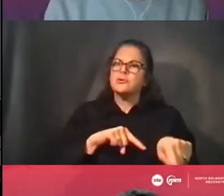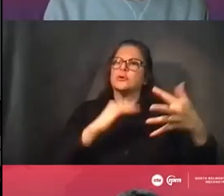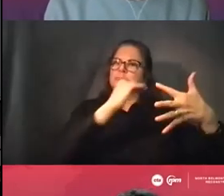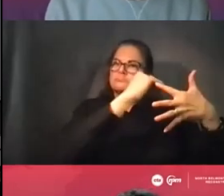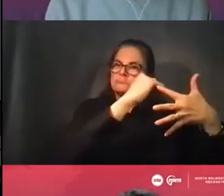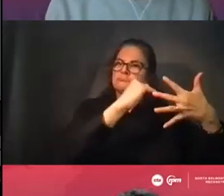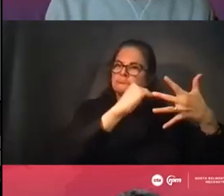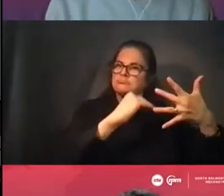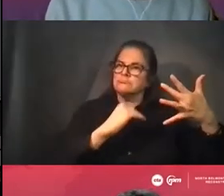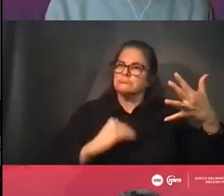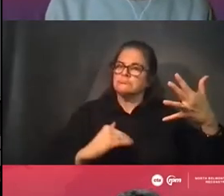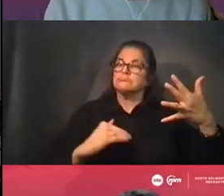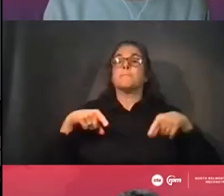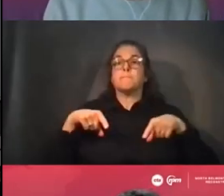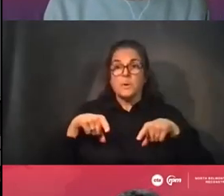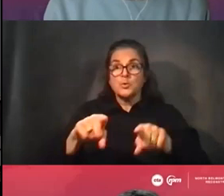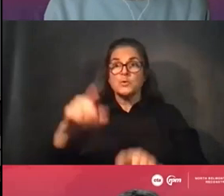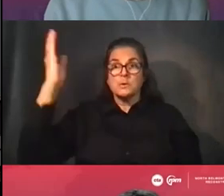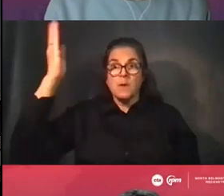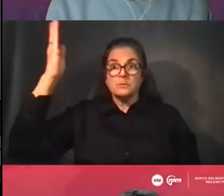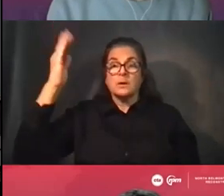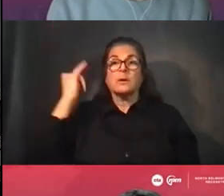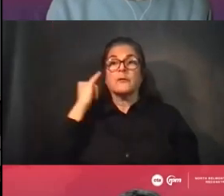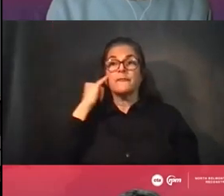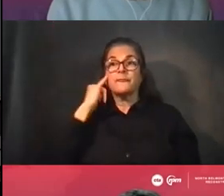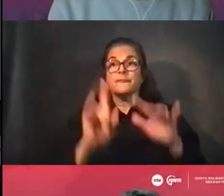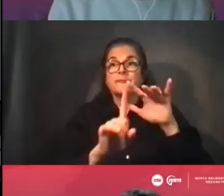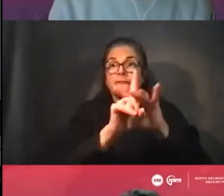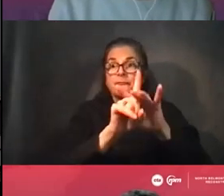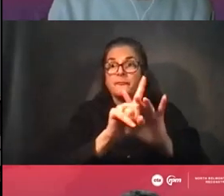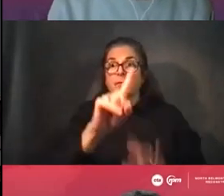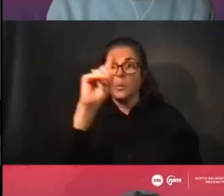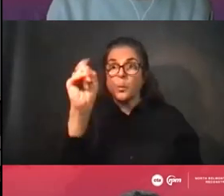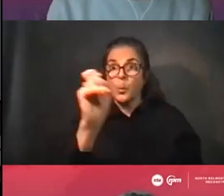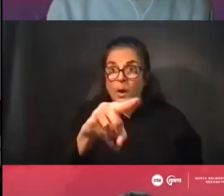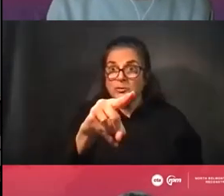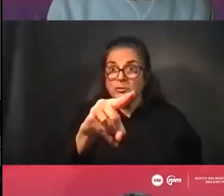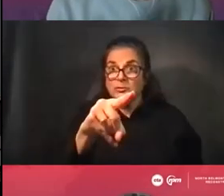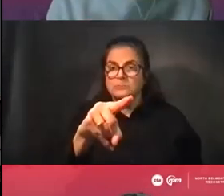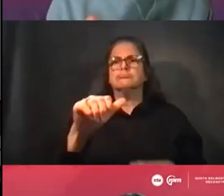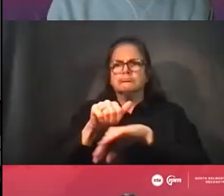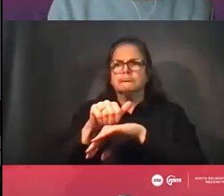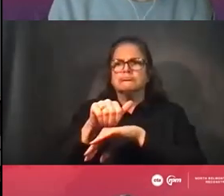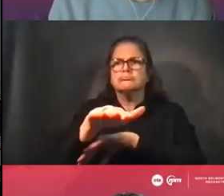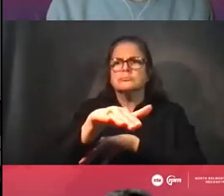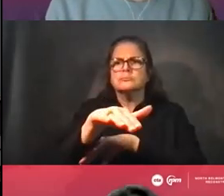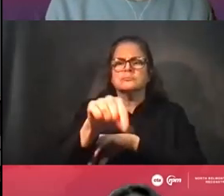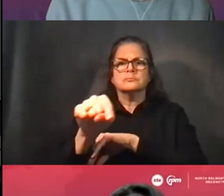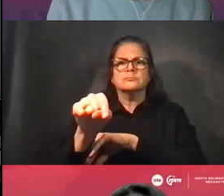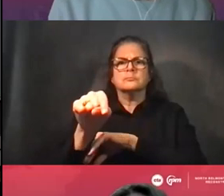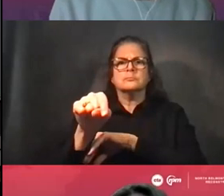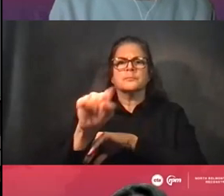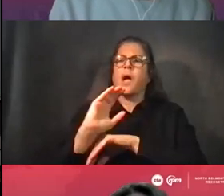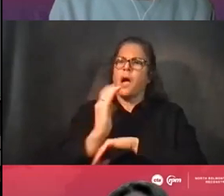presentation, feel free to ask questions that come to your mind about our topic tonight